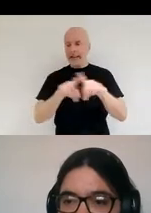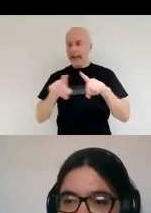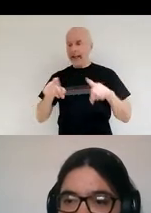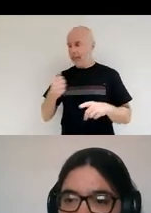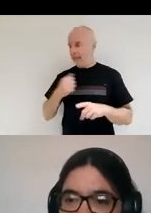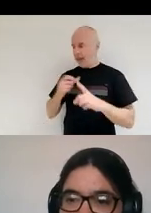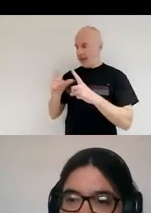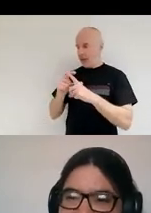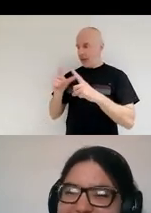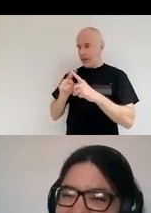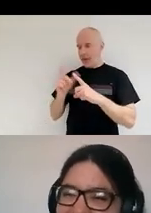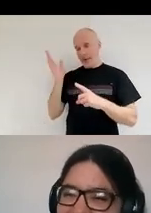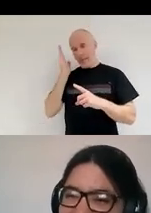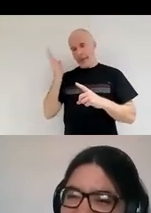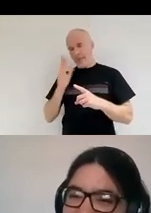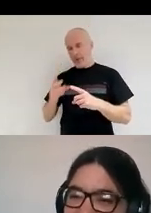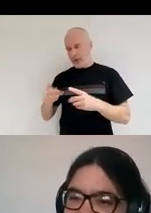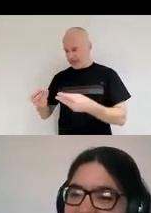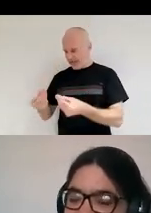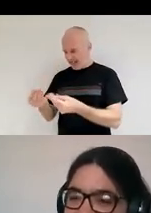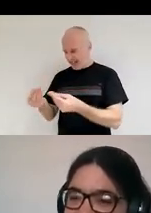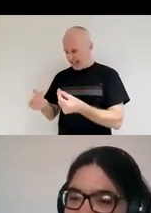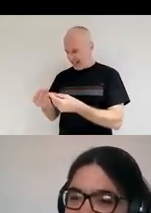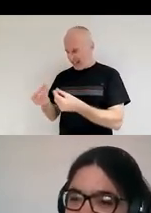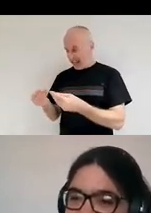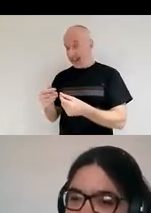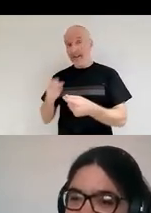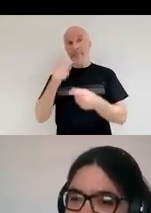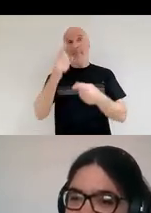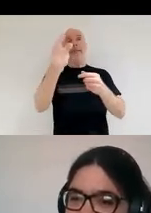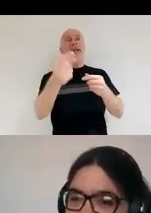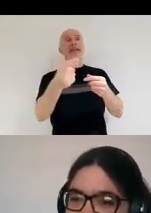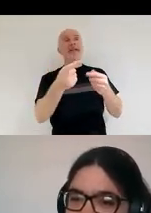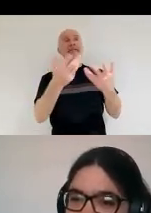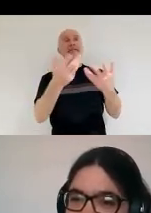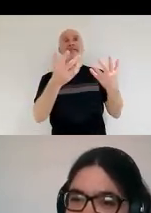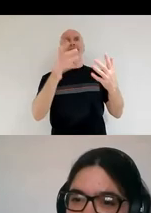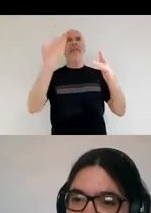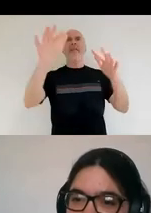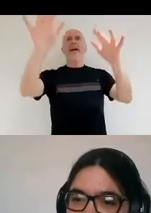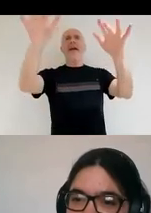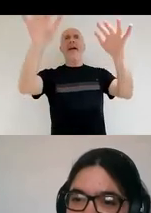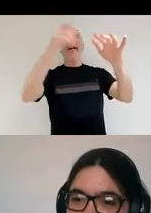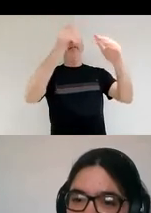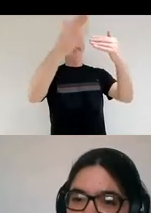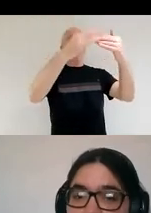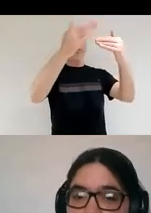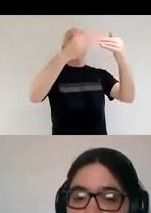really. Are there some corners of the universe where it's a little more dusty than others? And if so, why might that be?